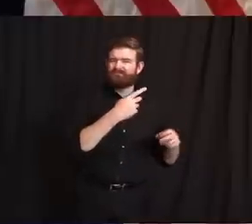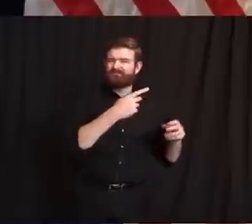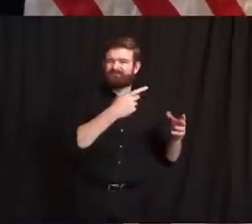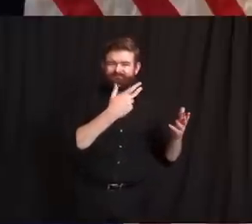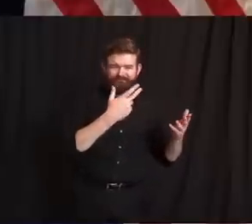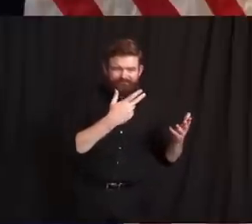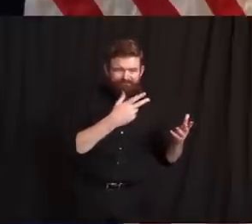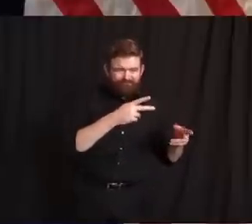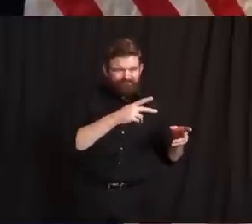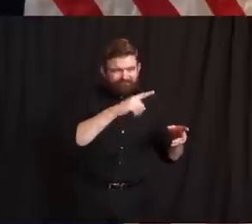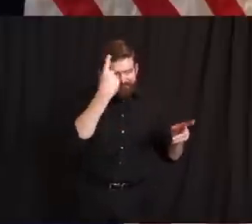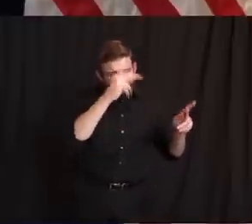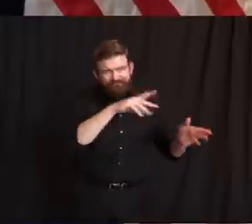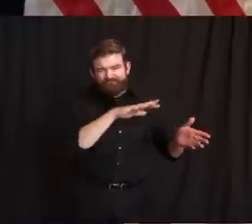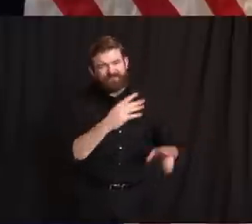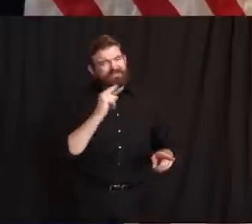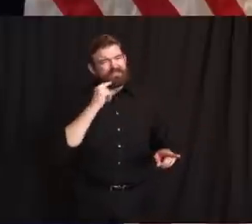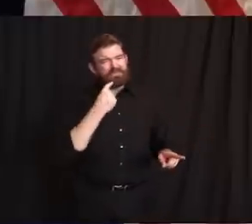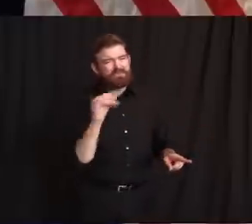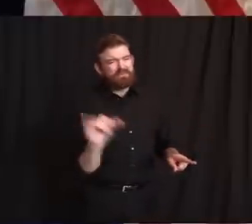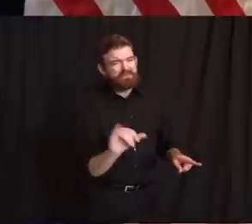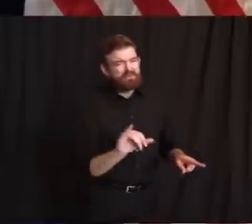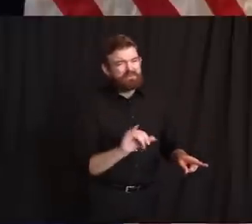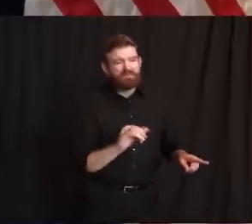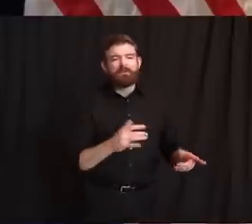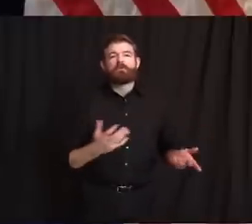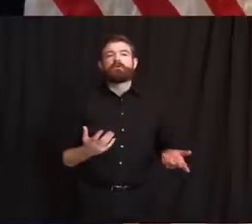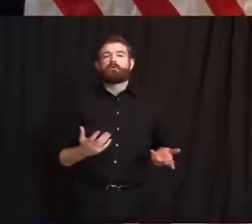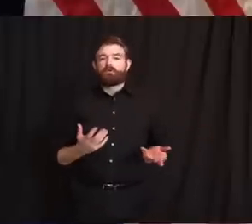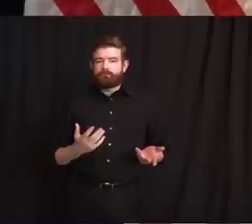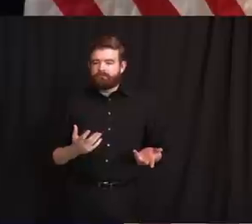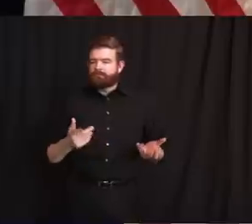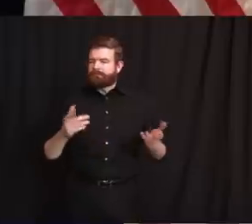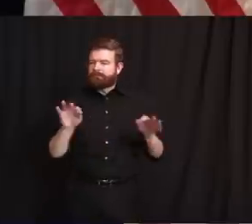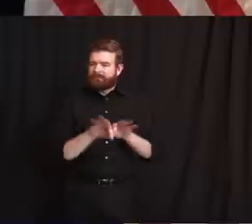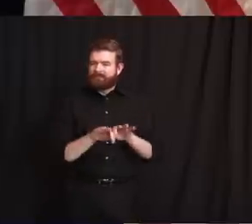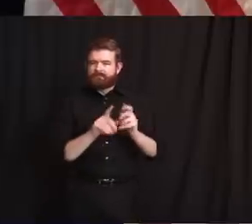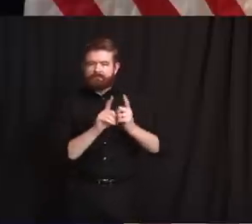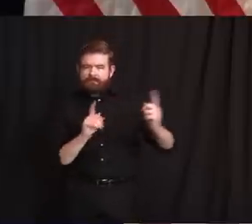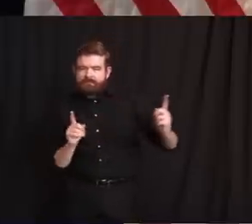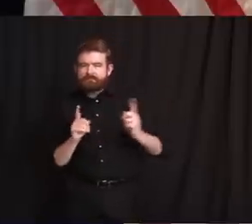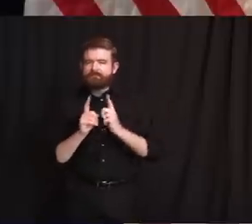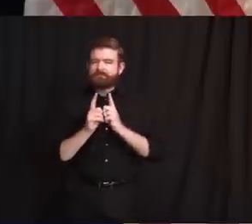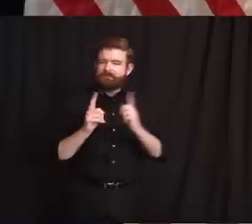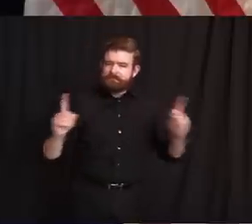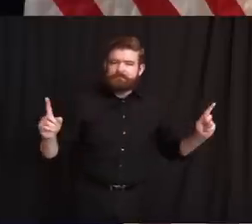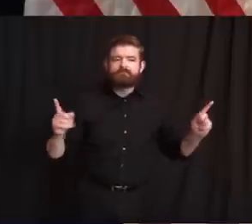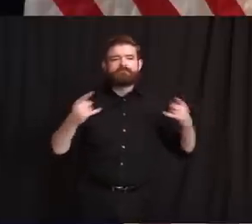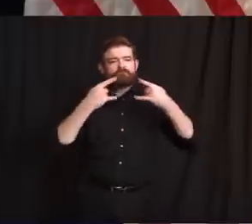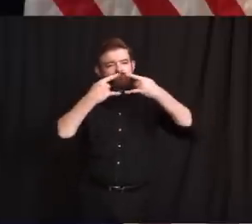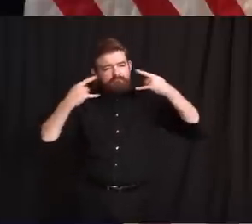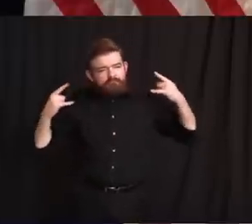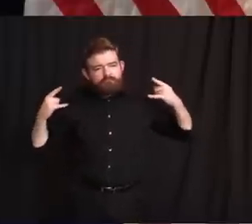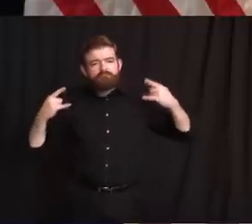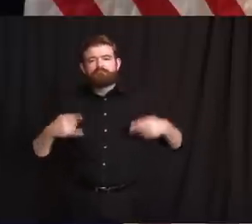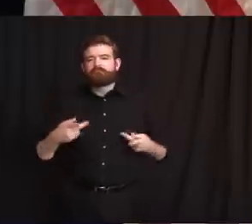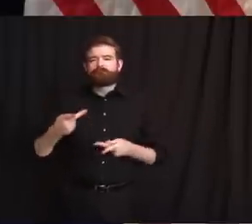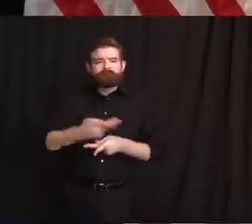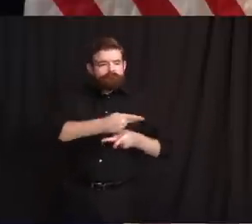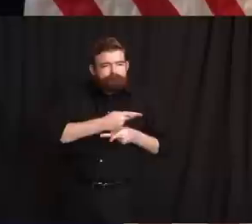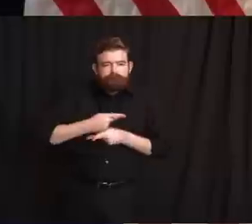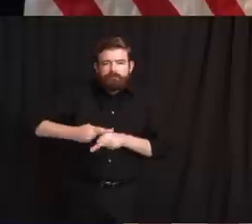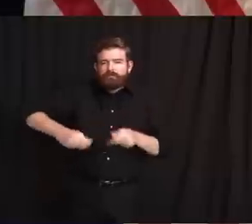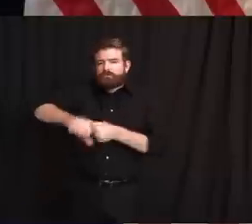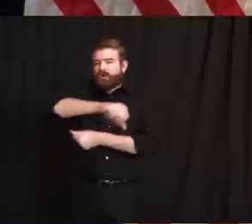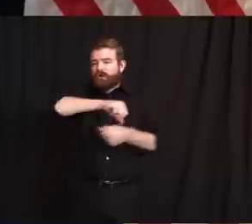you? But please do it responsibly, including with your own health and the health of others. We're going to be over here, Dante. I want to say